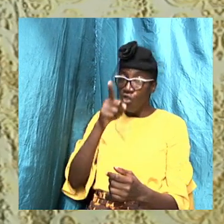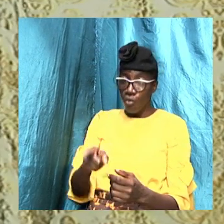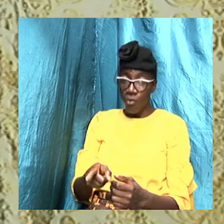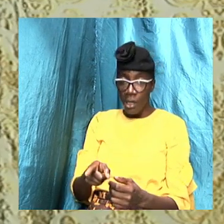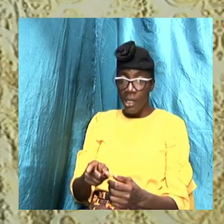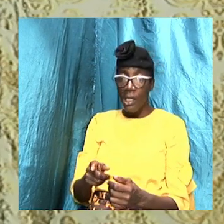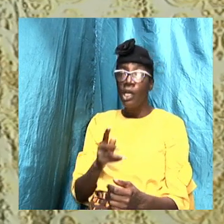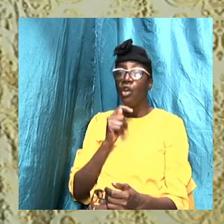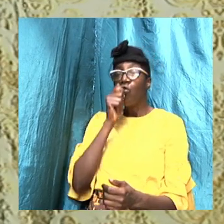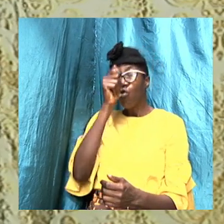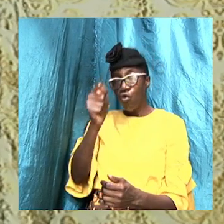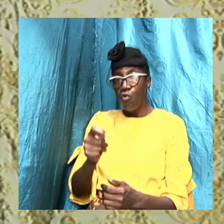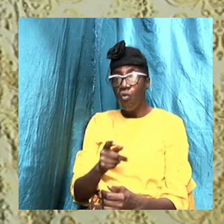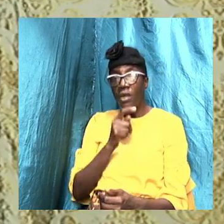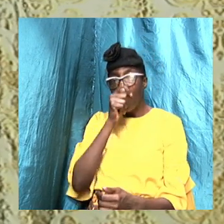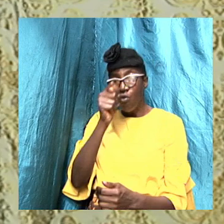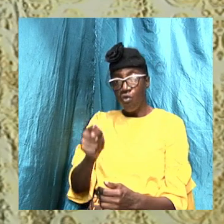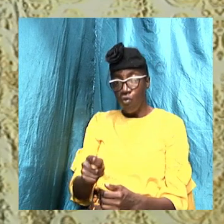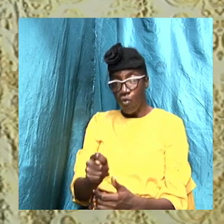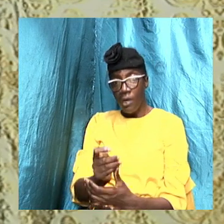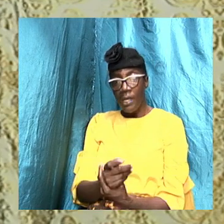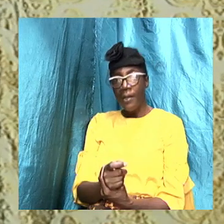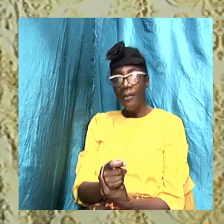truly, truly, surely, surely, surely,